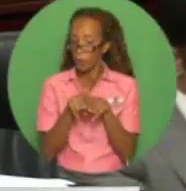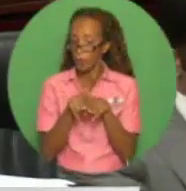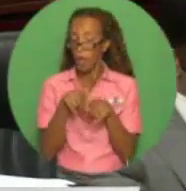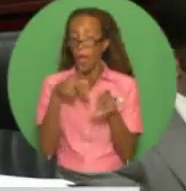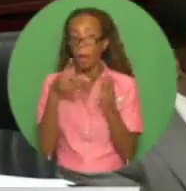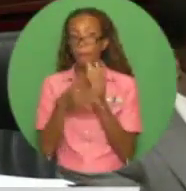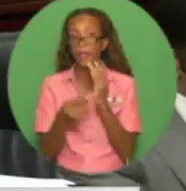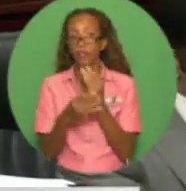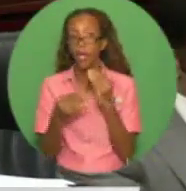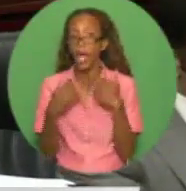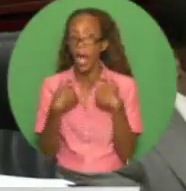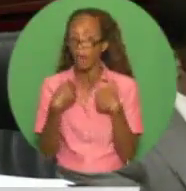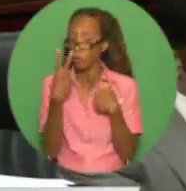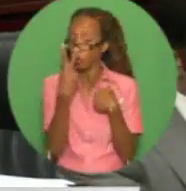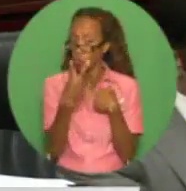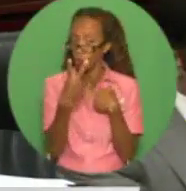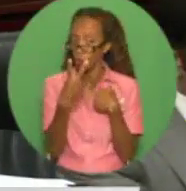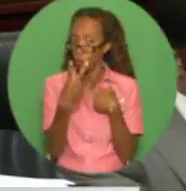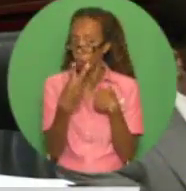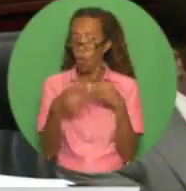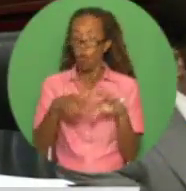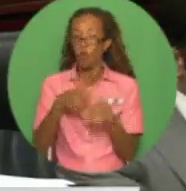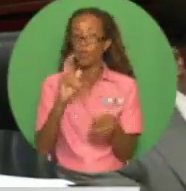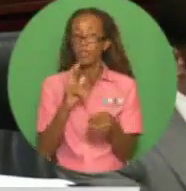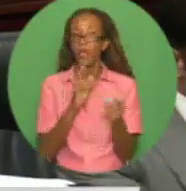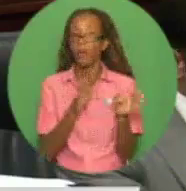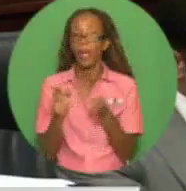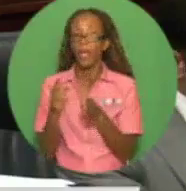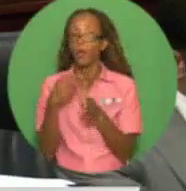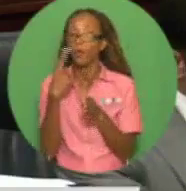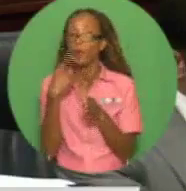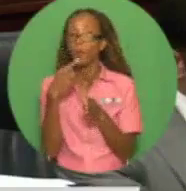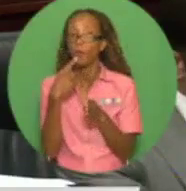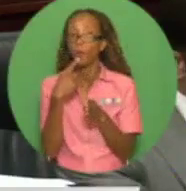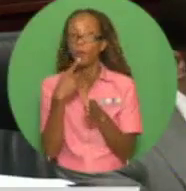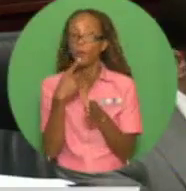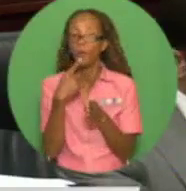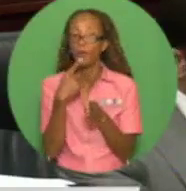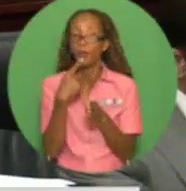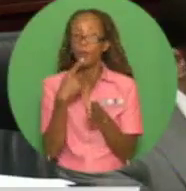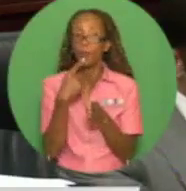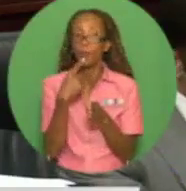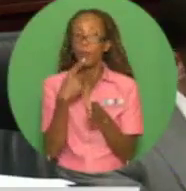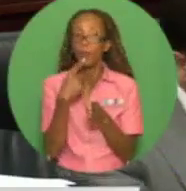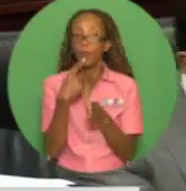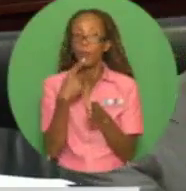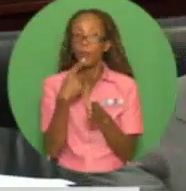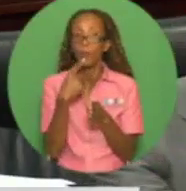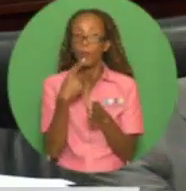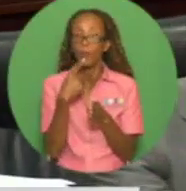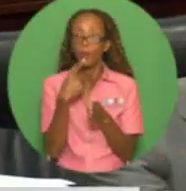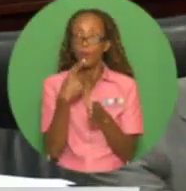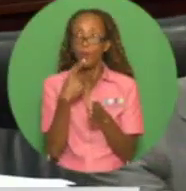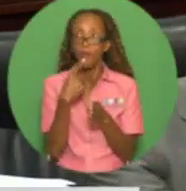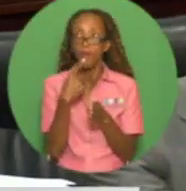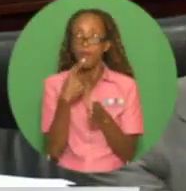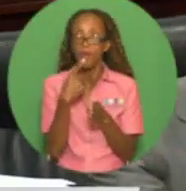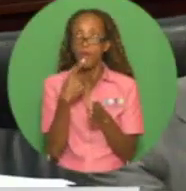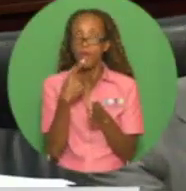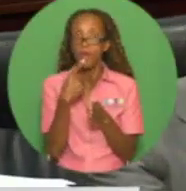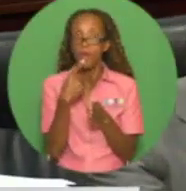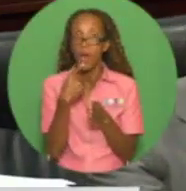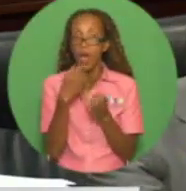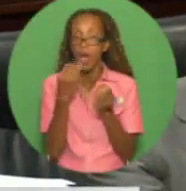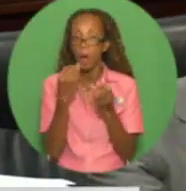Petrotrin has two pension plans, which are both fully funded with a combined asset value of $10